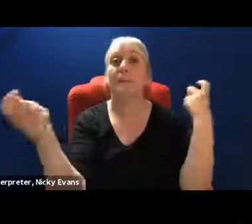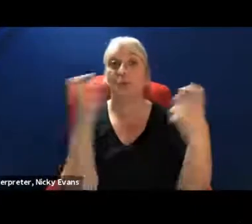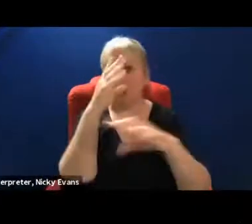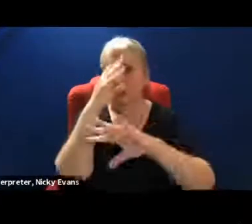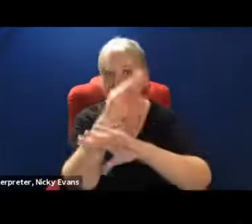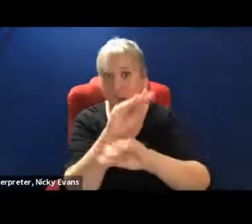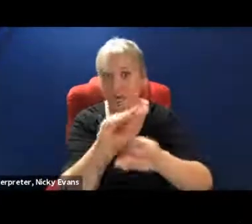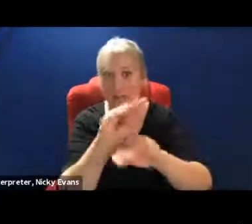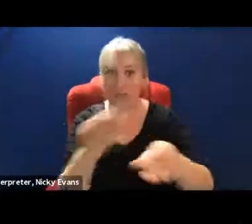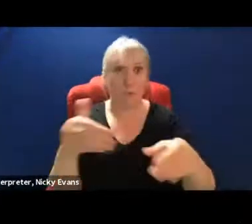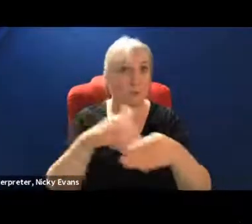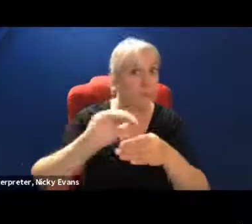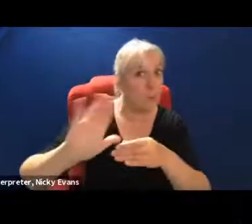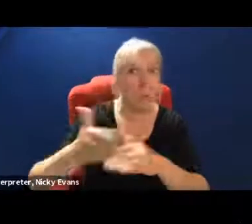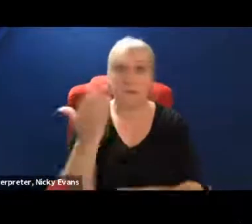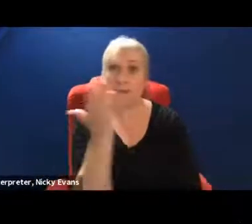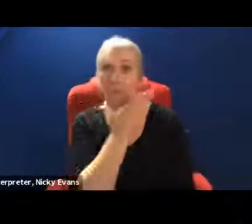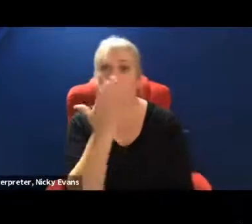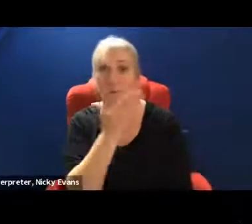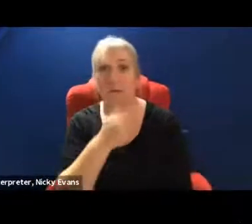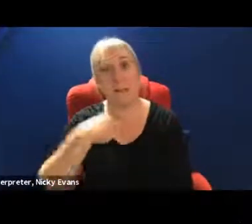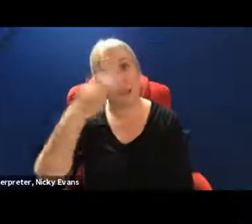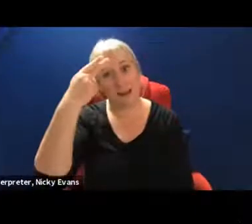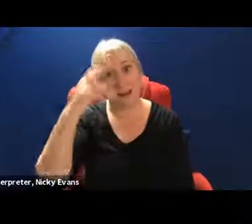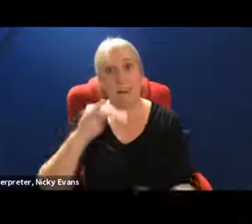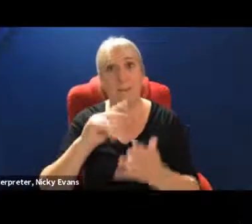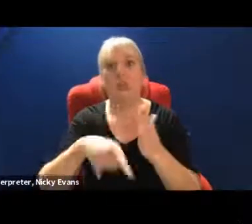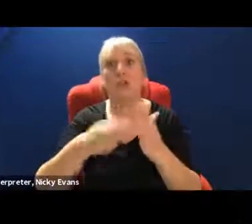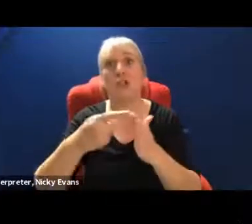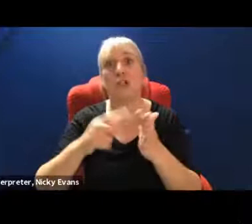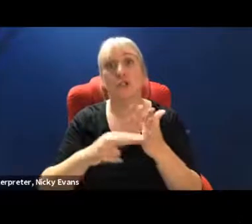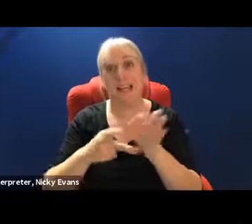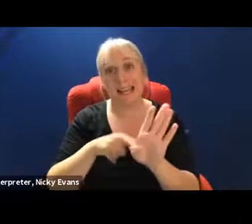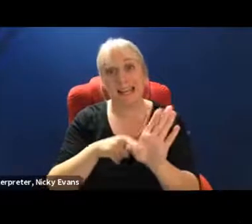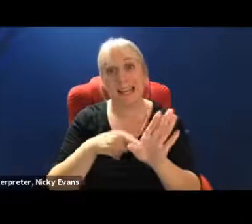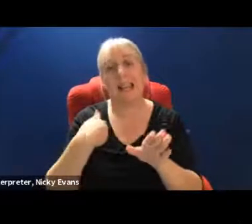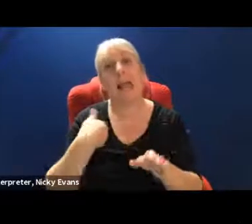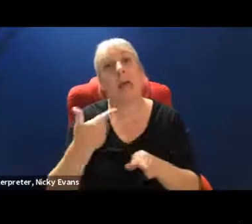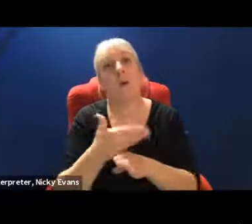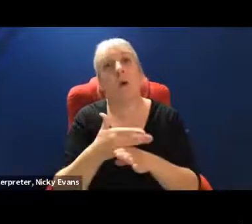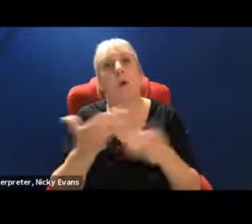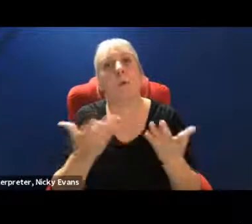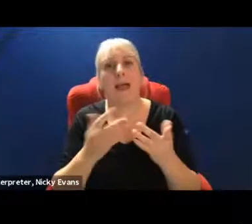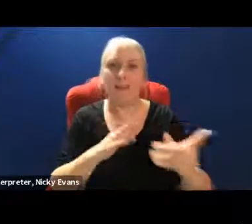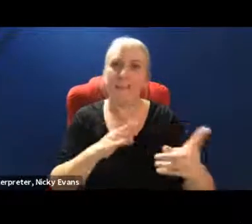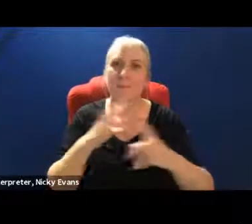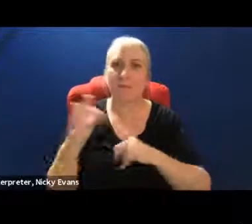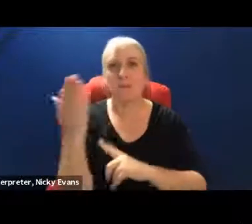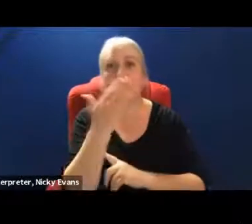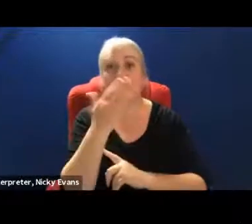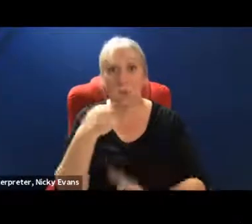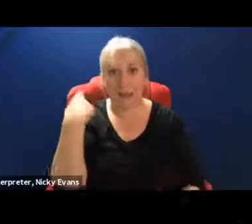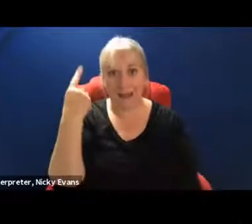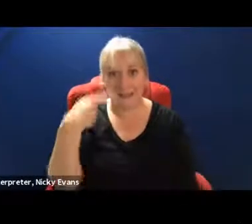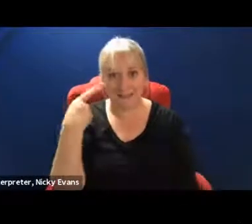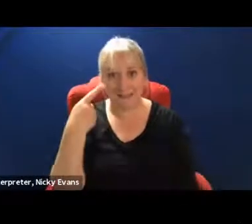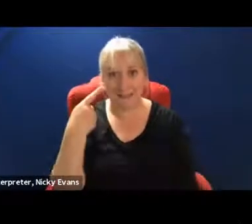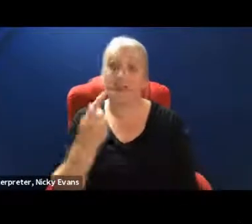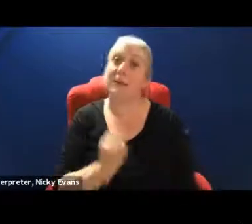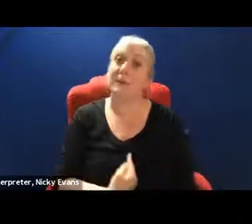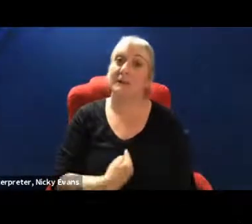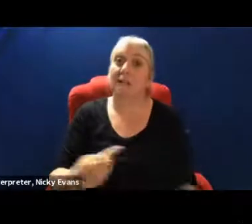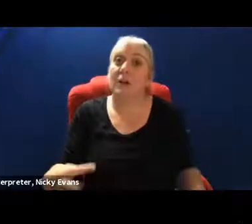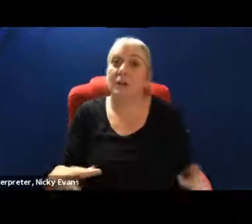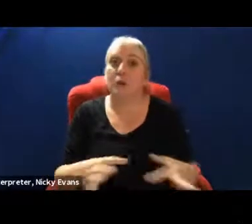I'm Jenny and I'm a teacher in the special school in London, a joint district secretary of the NEU